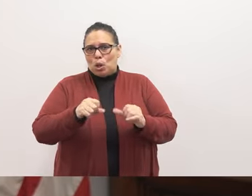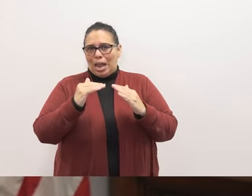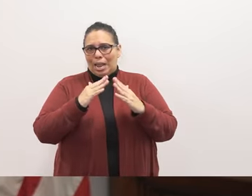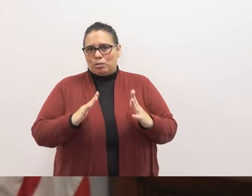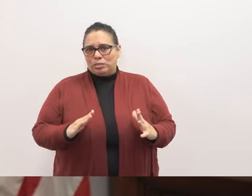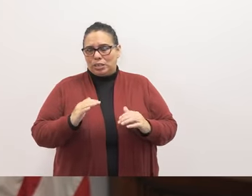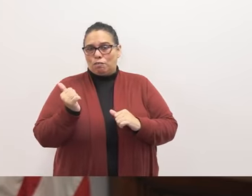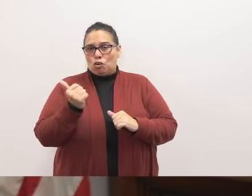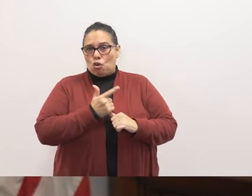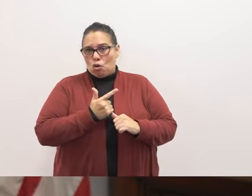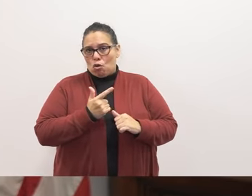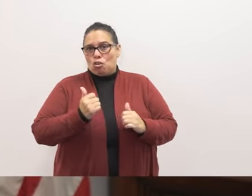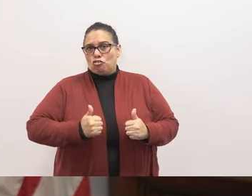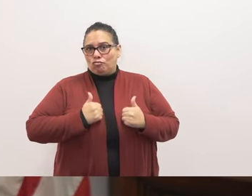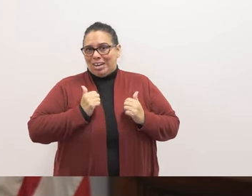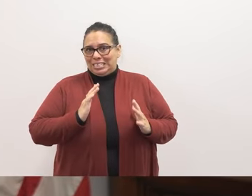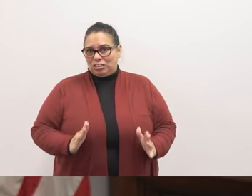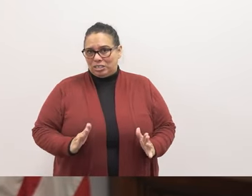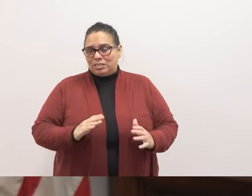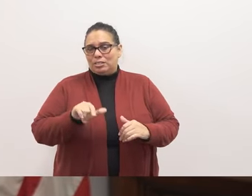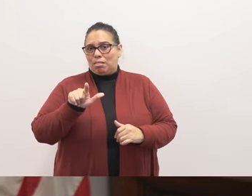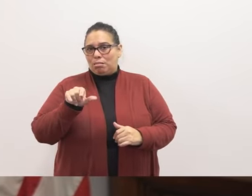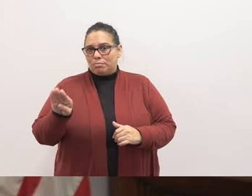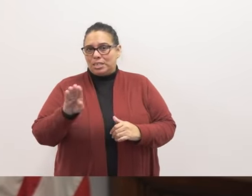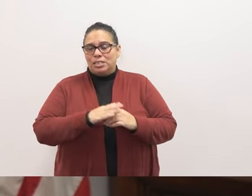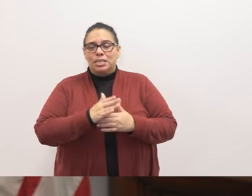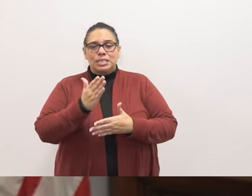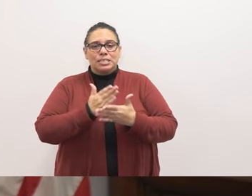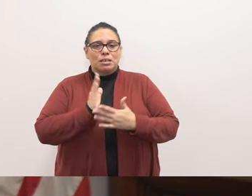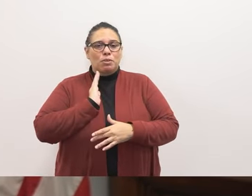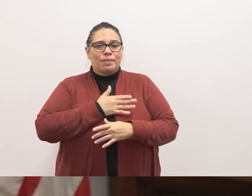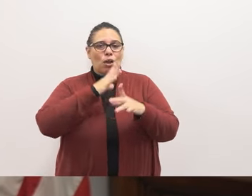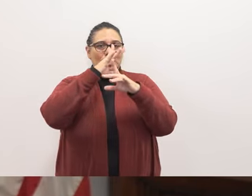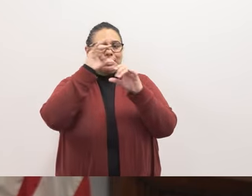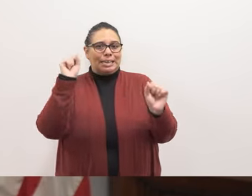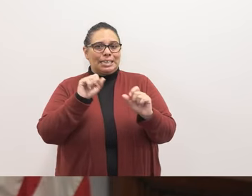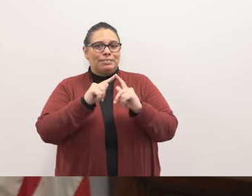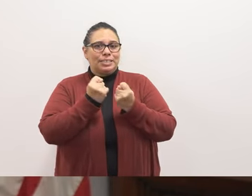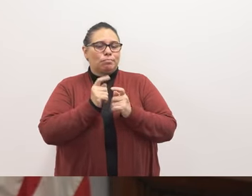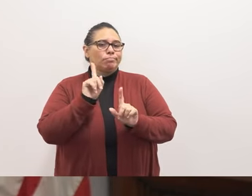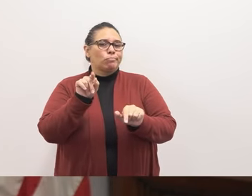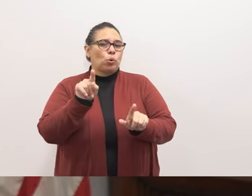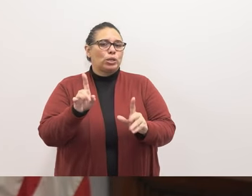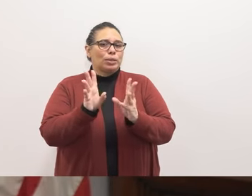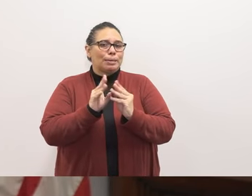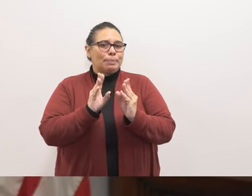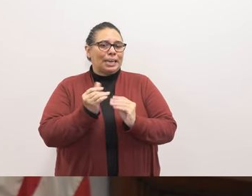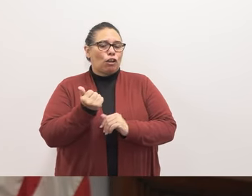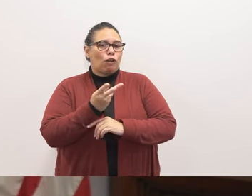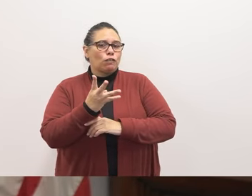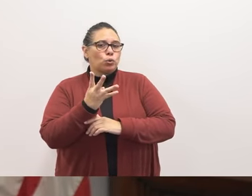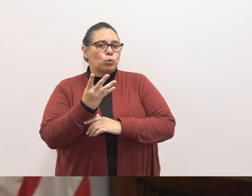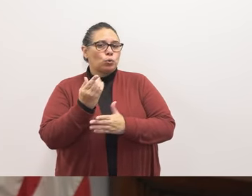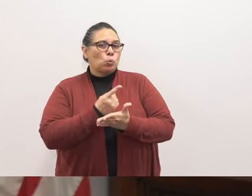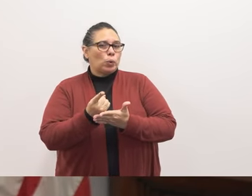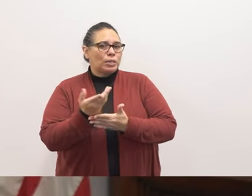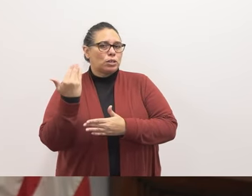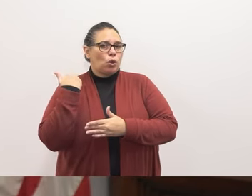Dr. Baker some colleagues of ours and some of our executive team attended a meeting a few weeks ago at Cal State Long Beach